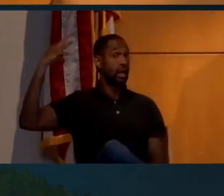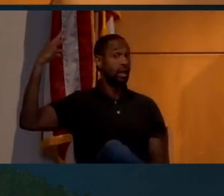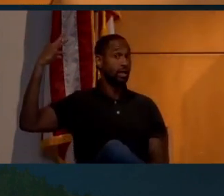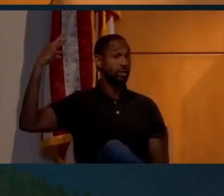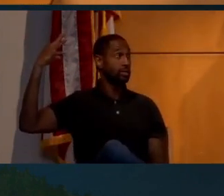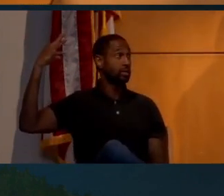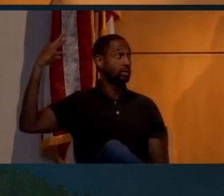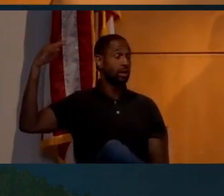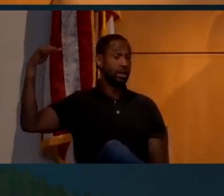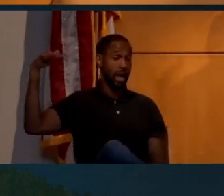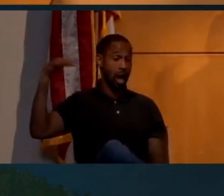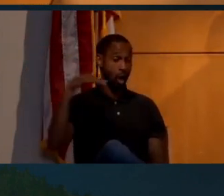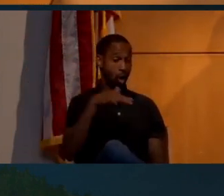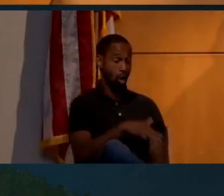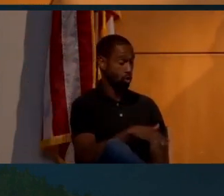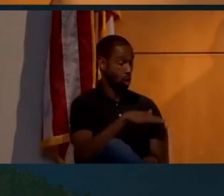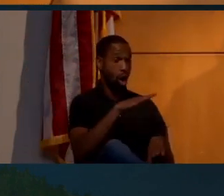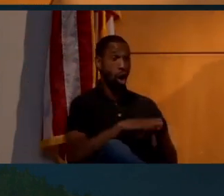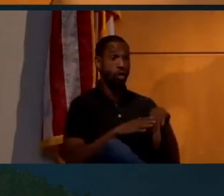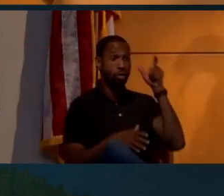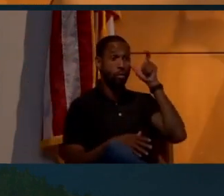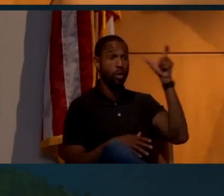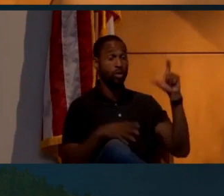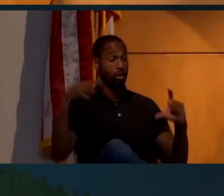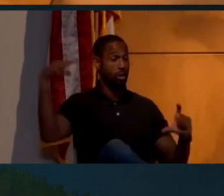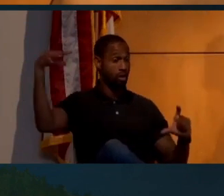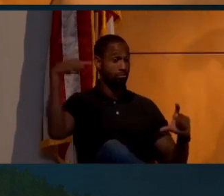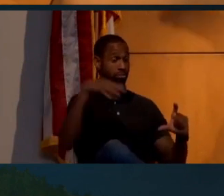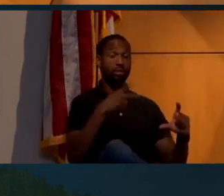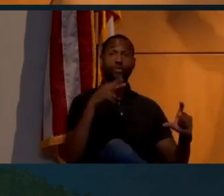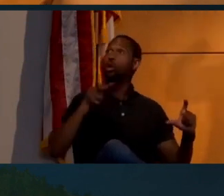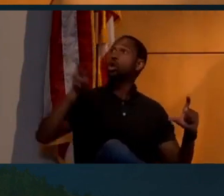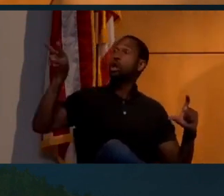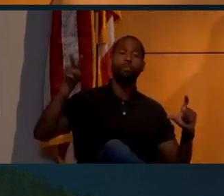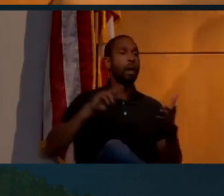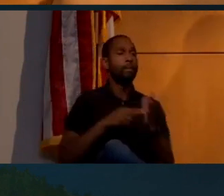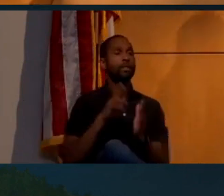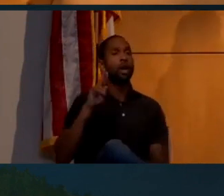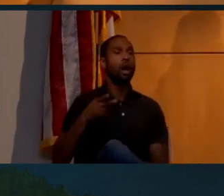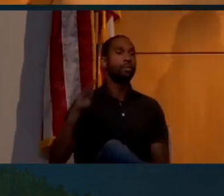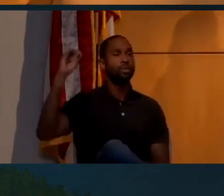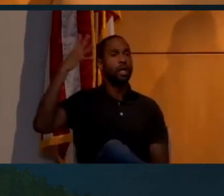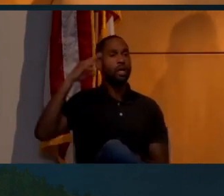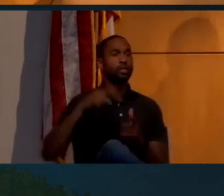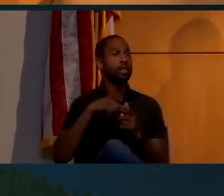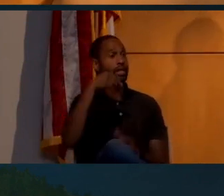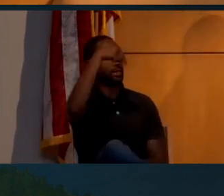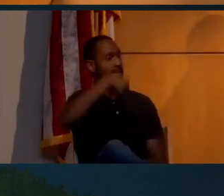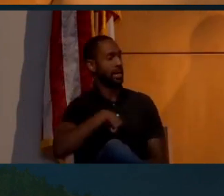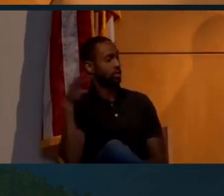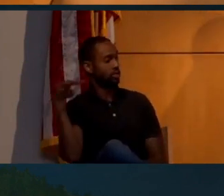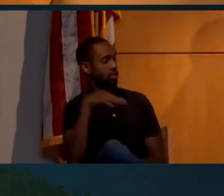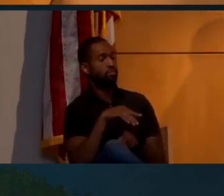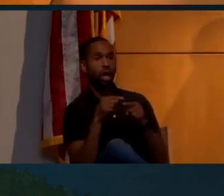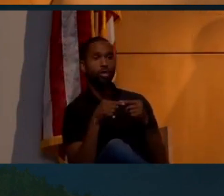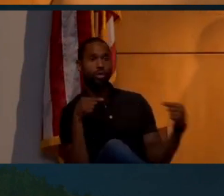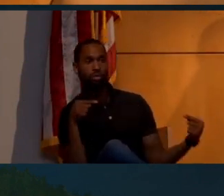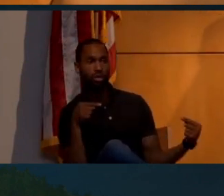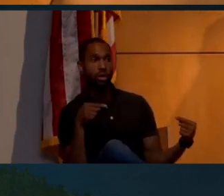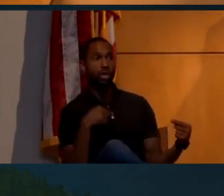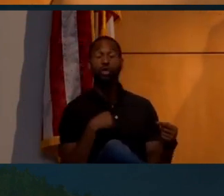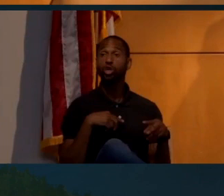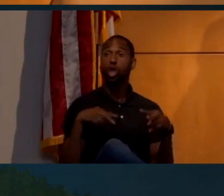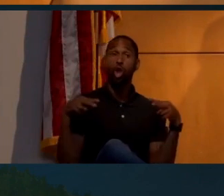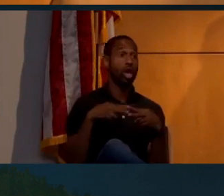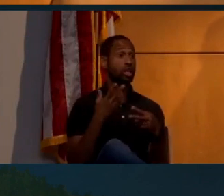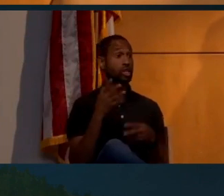sunlight as streaming down to the Moon. And if you're looking at the sun, that's up sun. And then down sun is the other direction. So he's facing his own